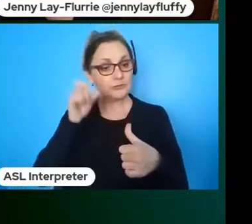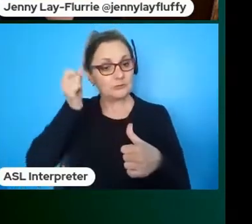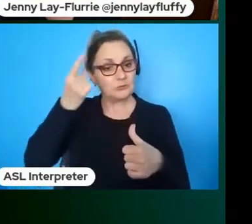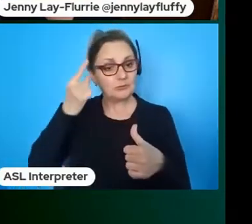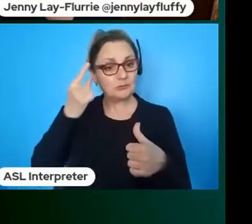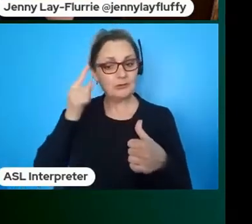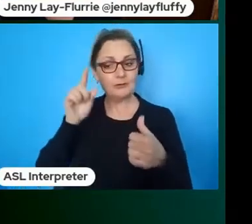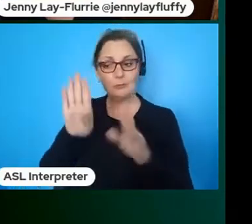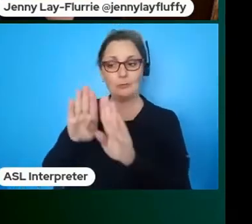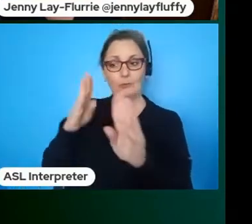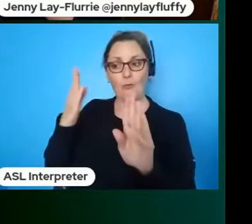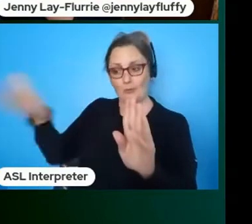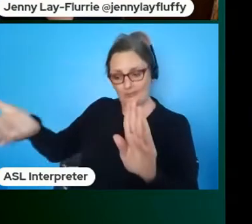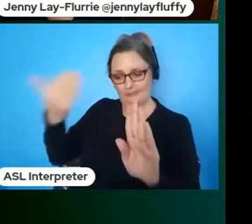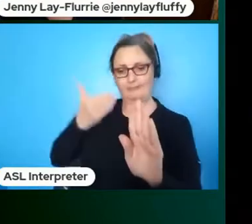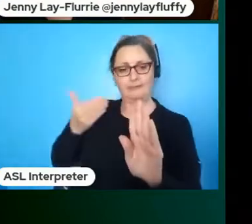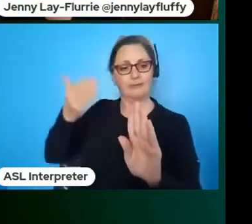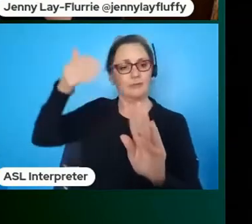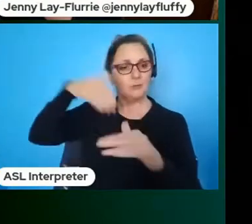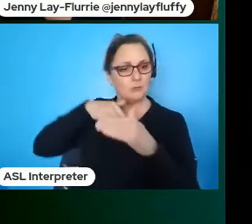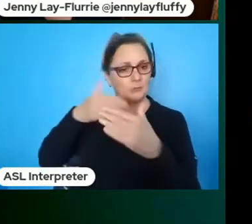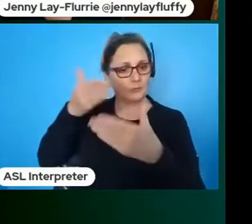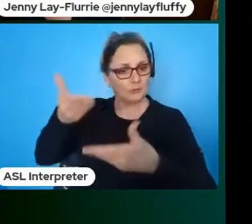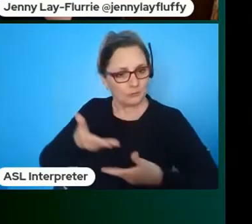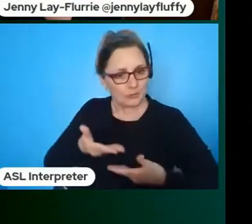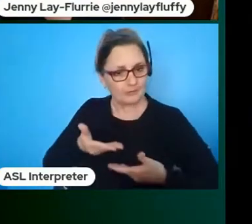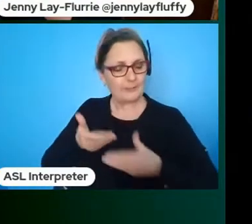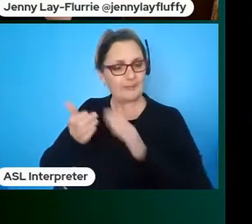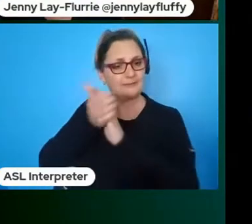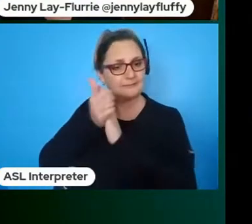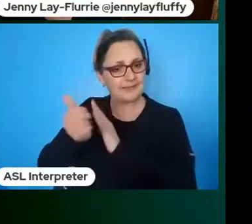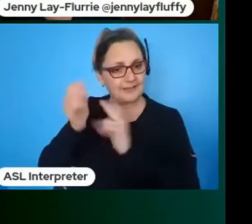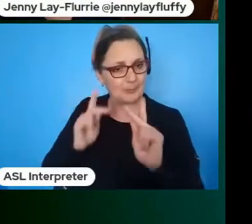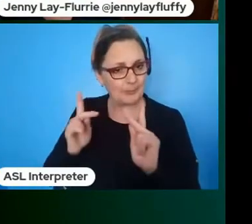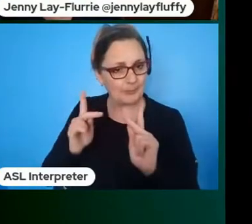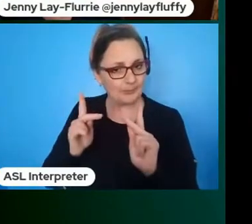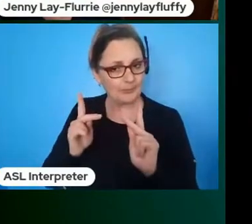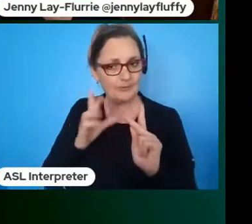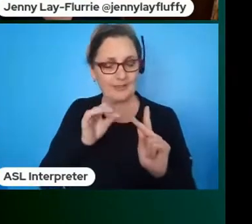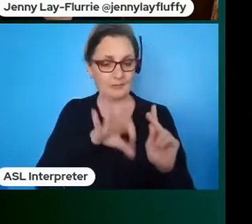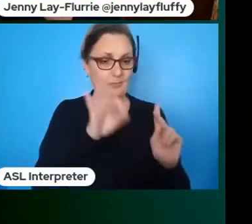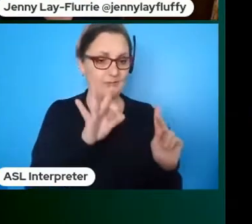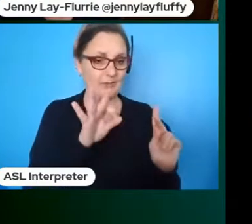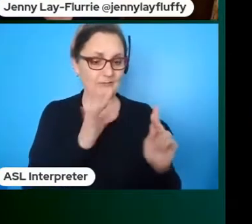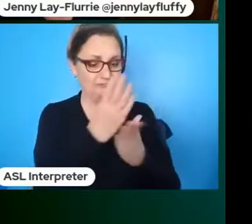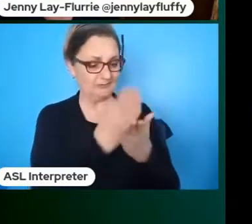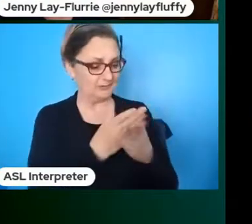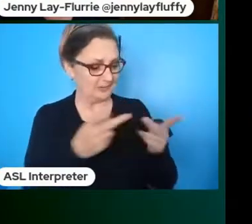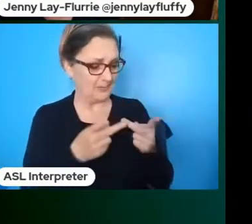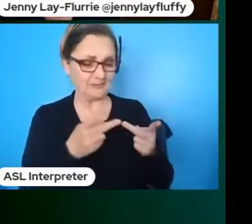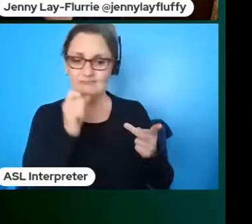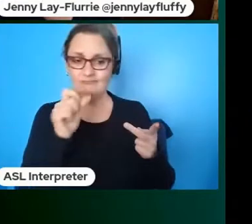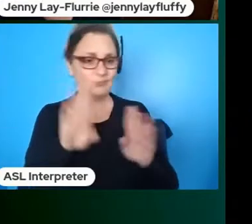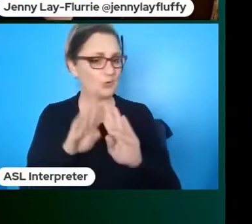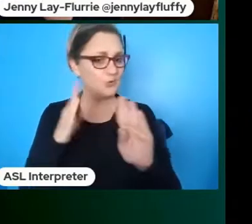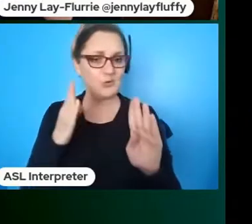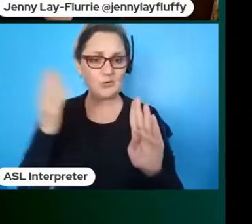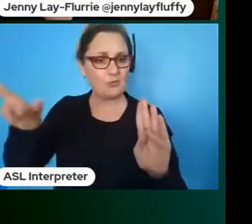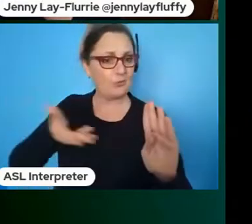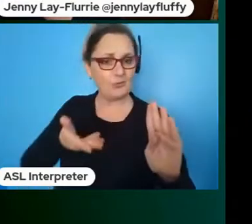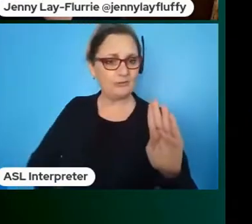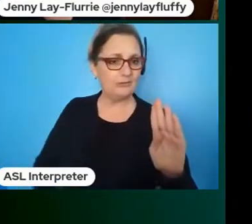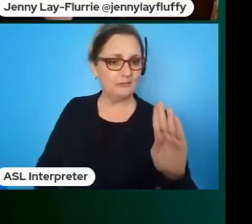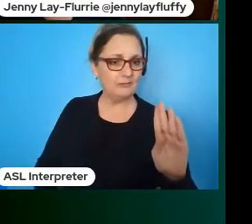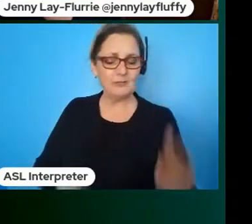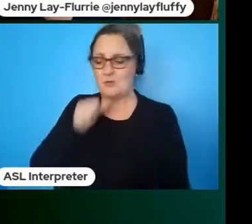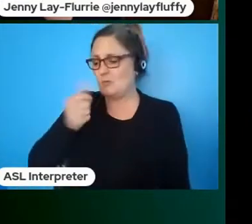talent and bluntly we found out that in places we were not open we were not open when it came to hiring and